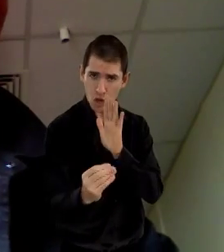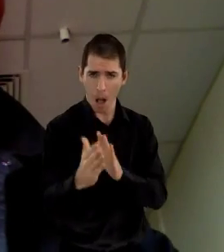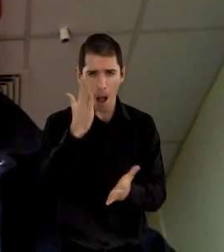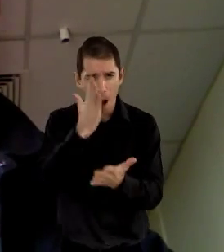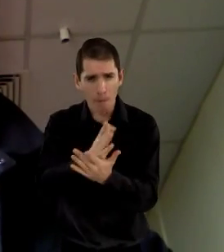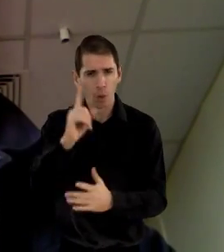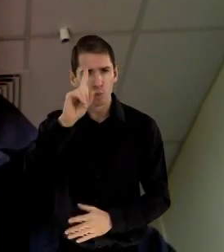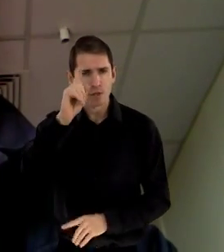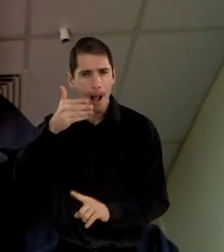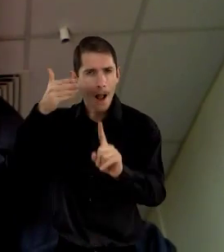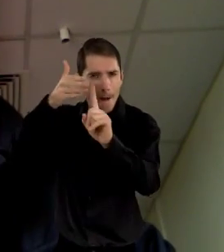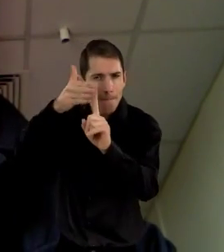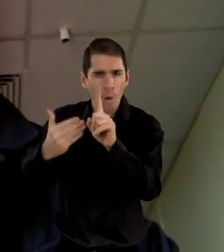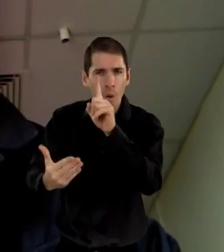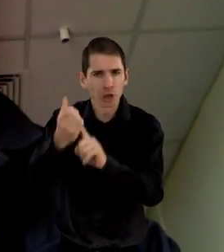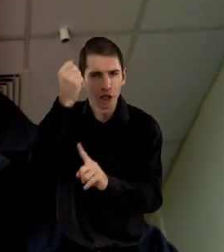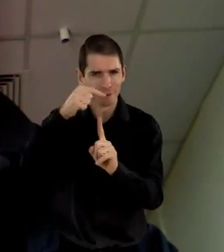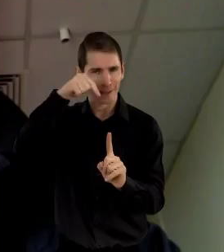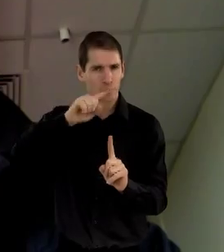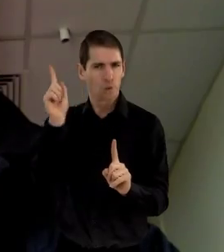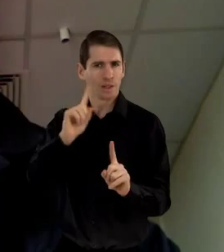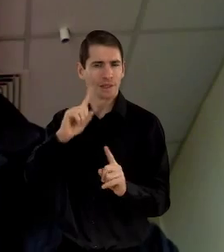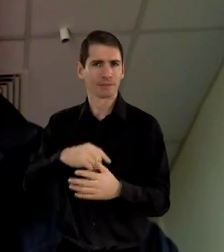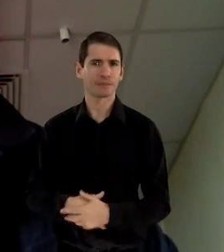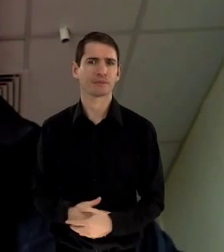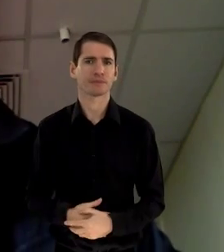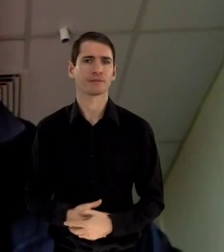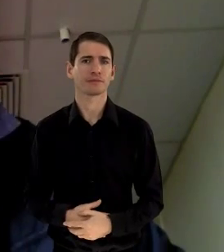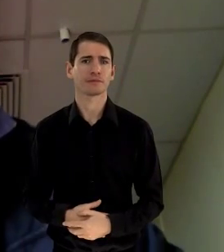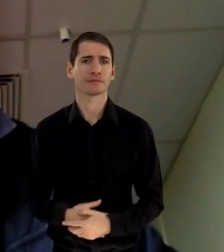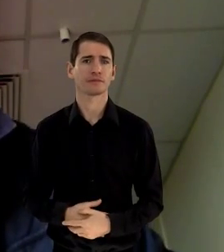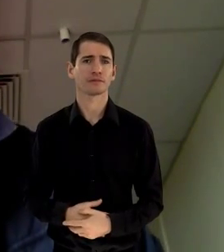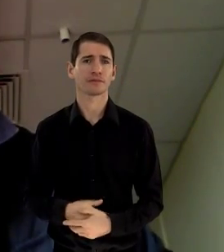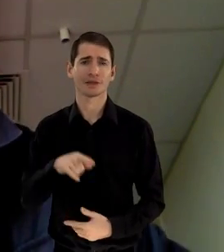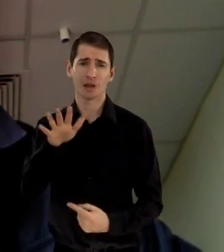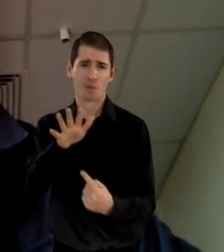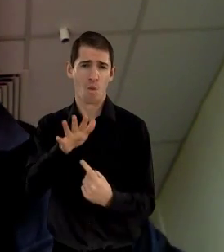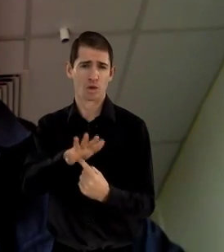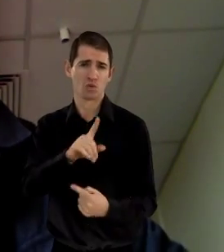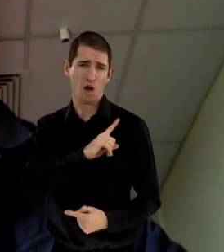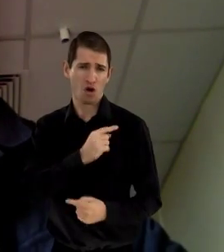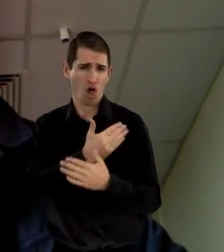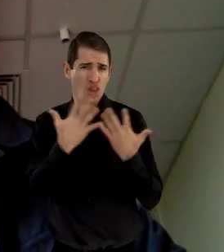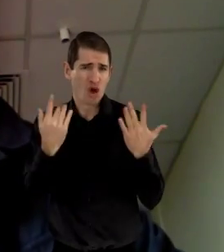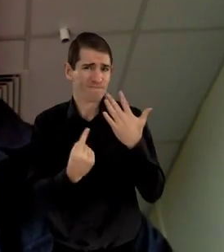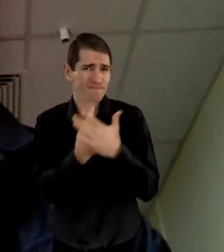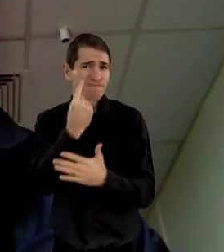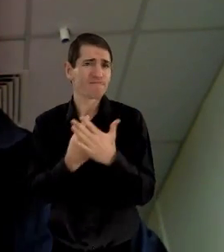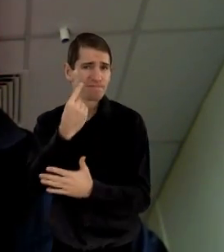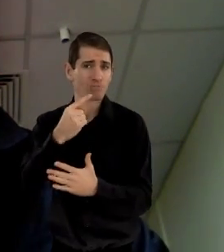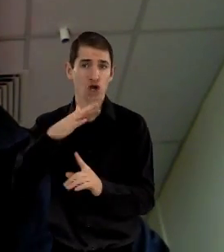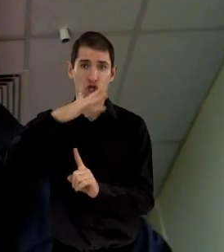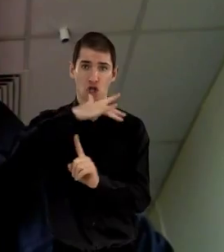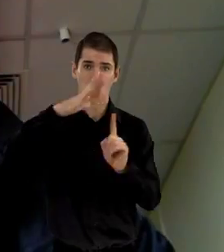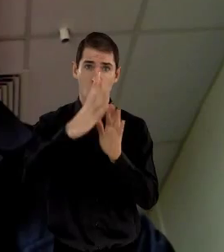model is and what its aims and objectives are. This is important, because in many respects, the social model